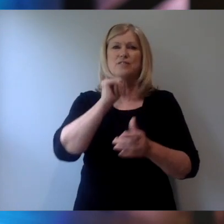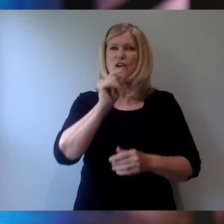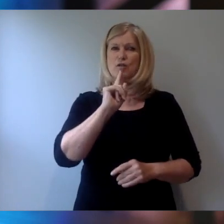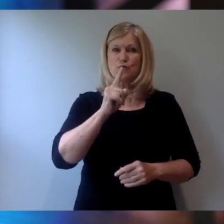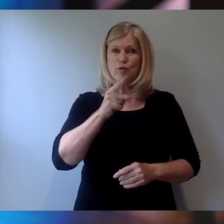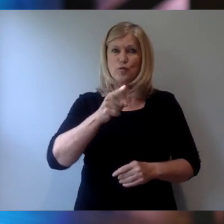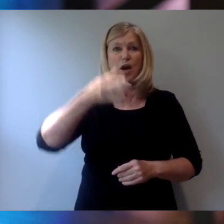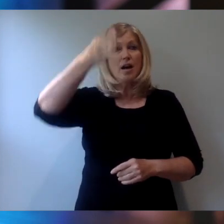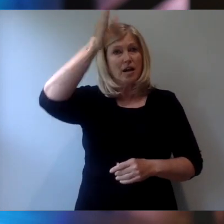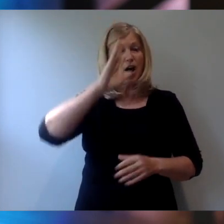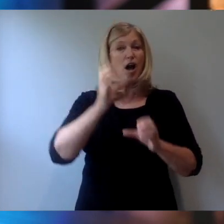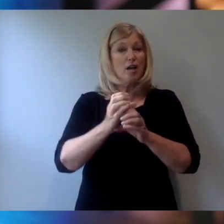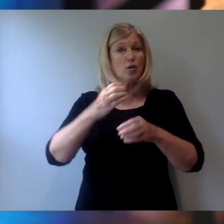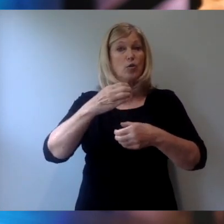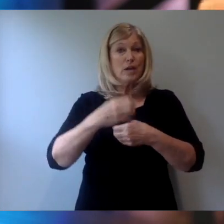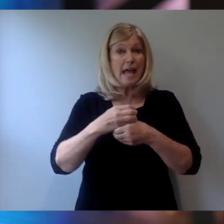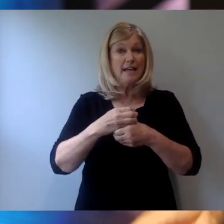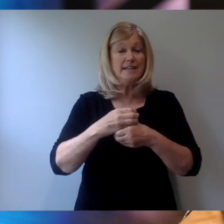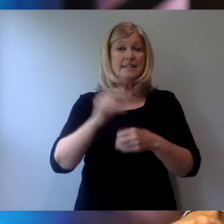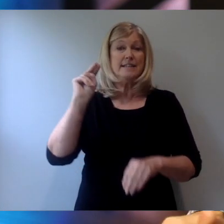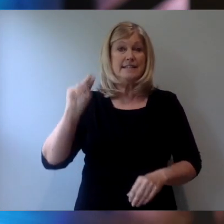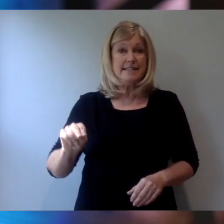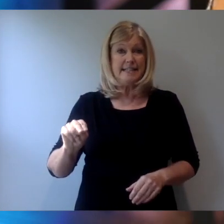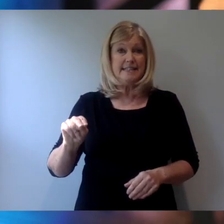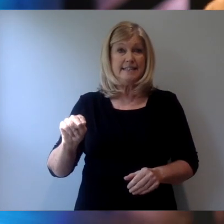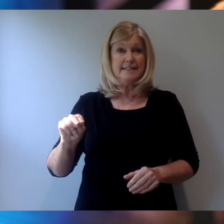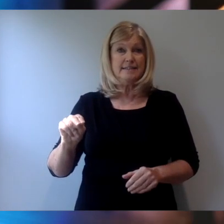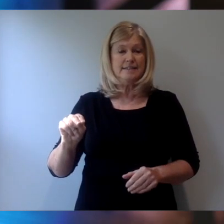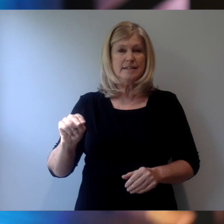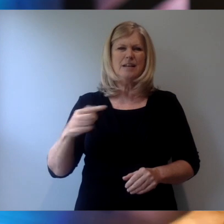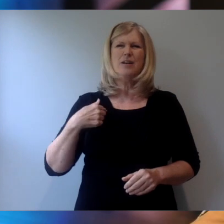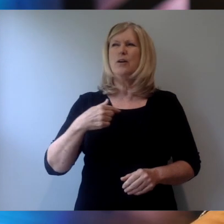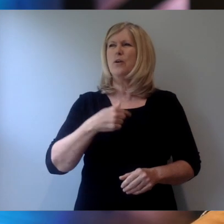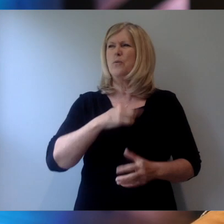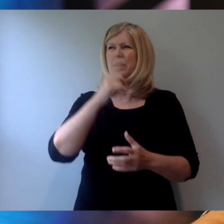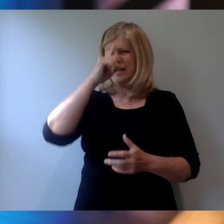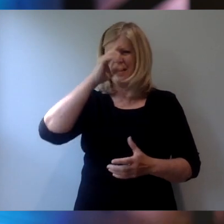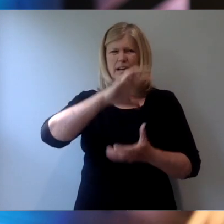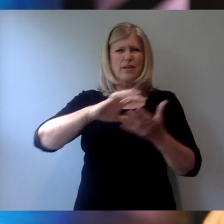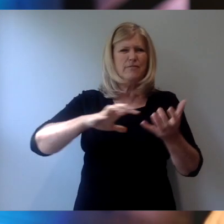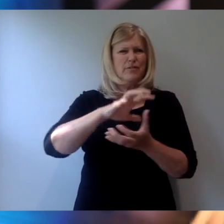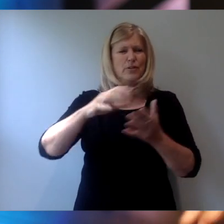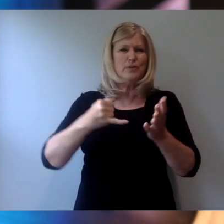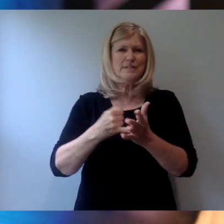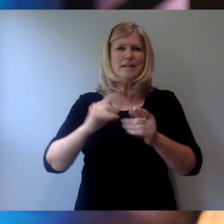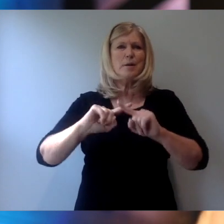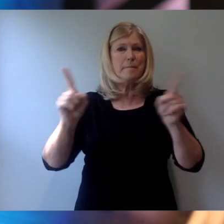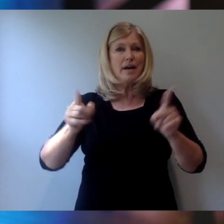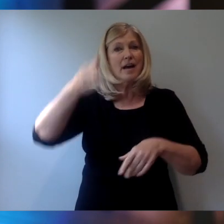created need. Now, we certainly confuse it, but God